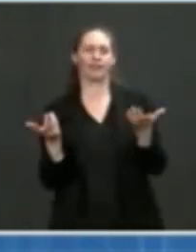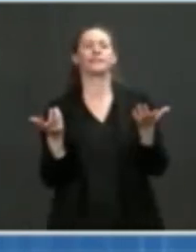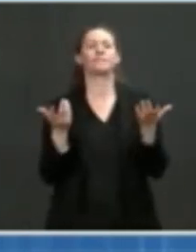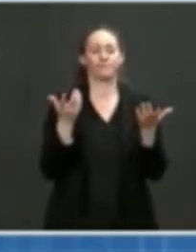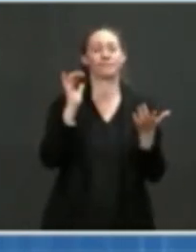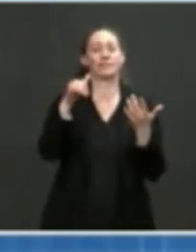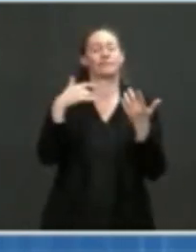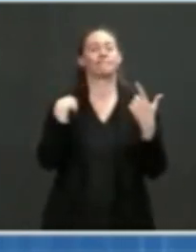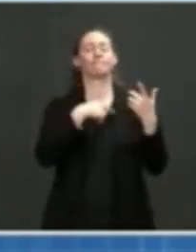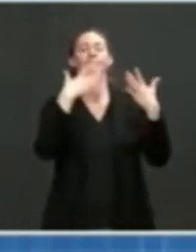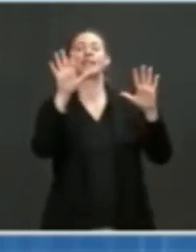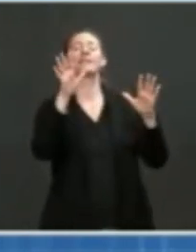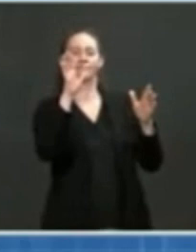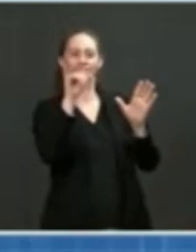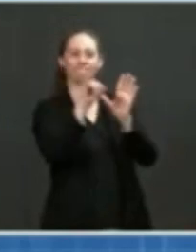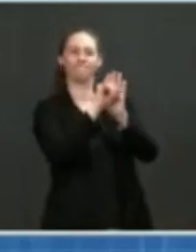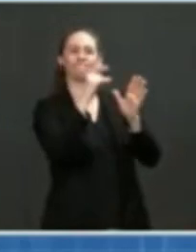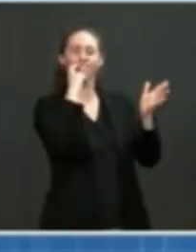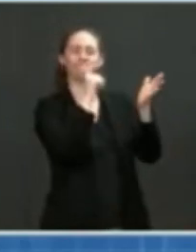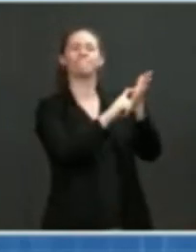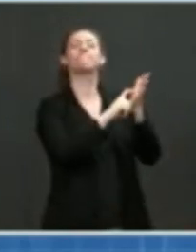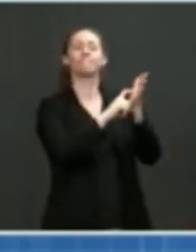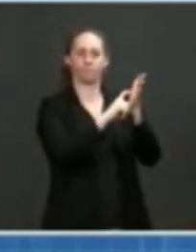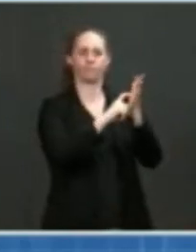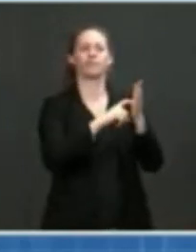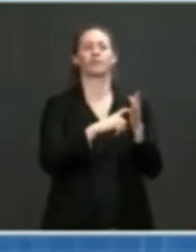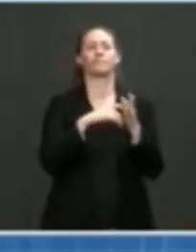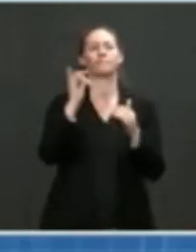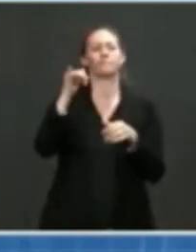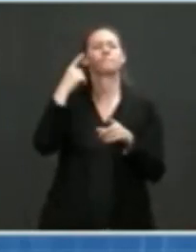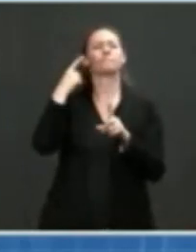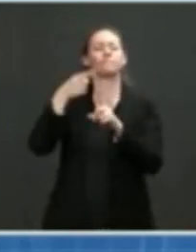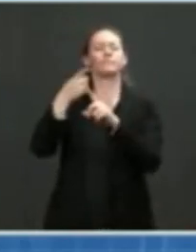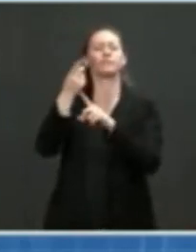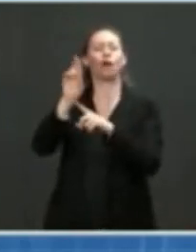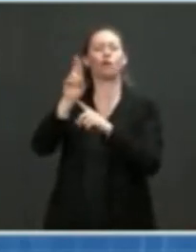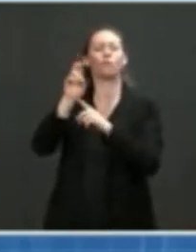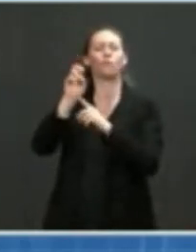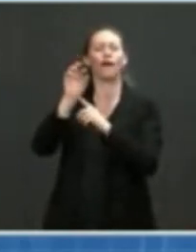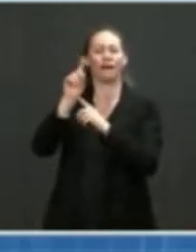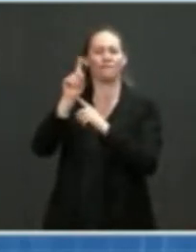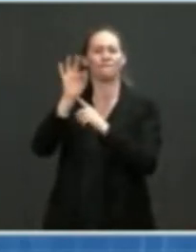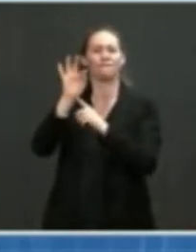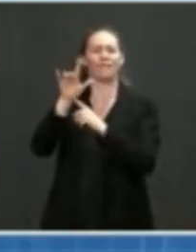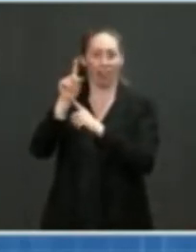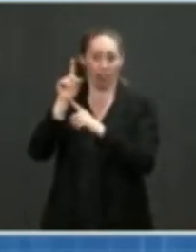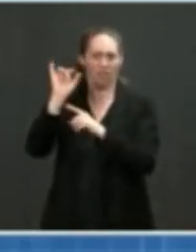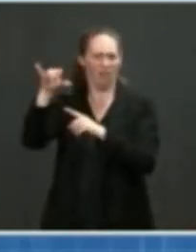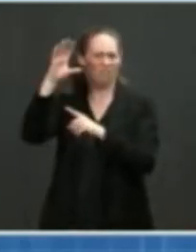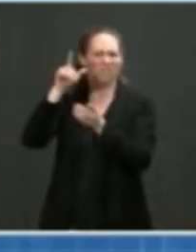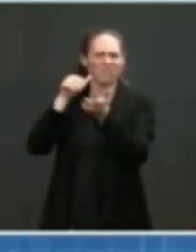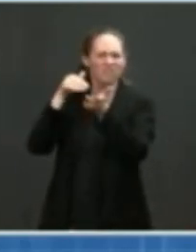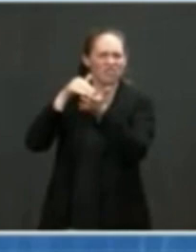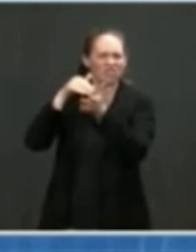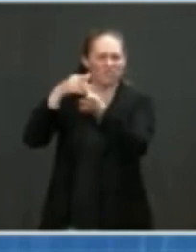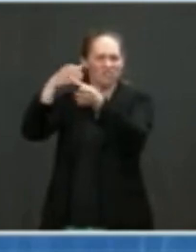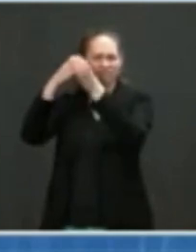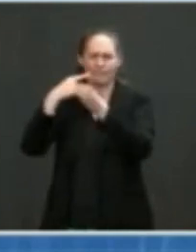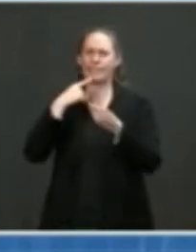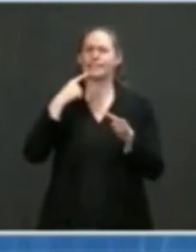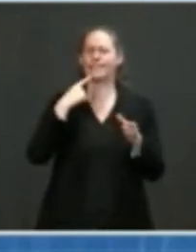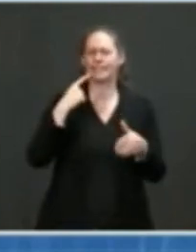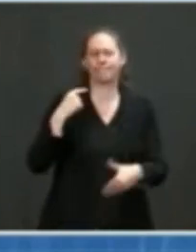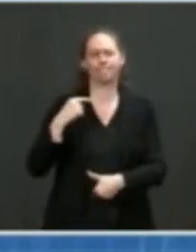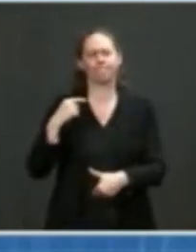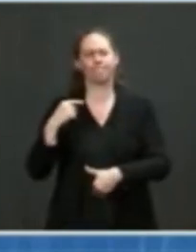Redfield was mentioning that he was giving an opinion as to a possibility. But again, there are other alternatives others that